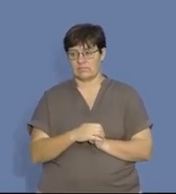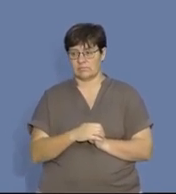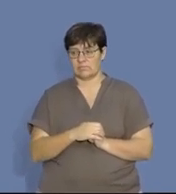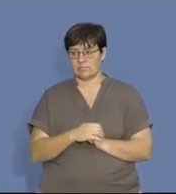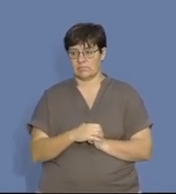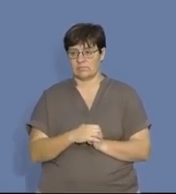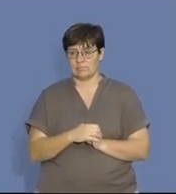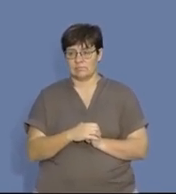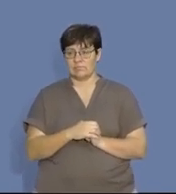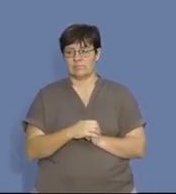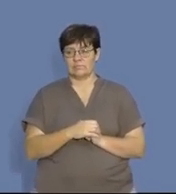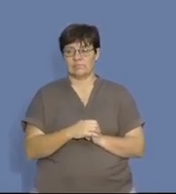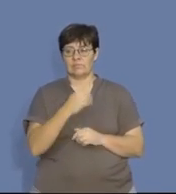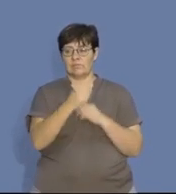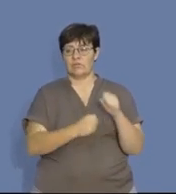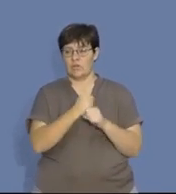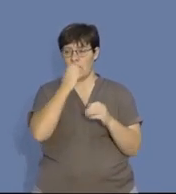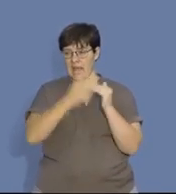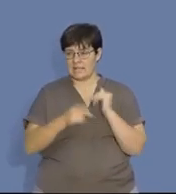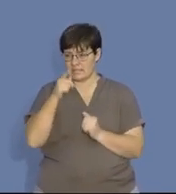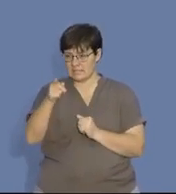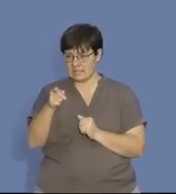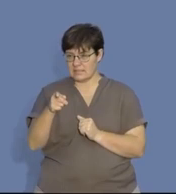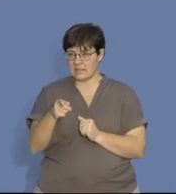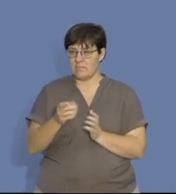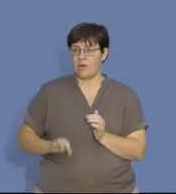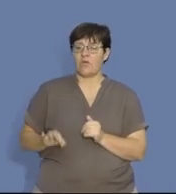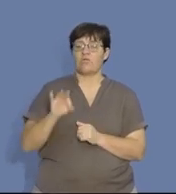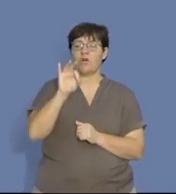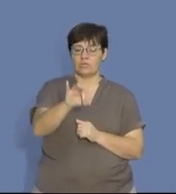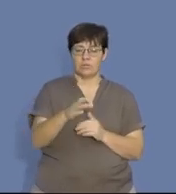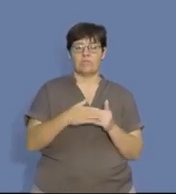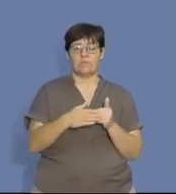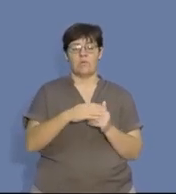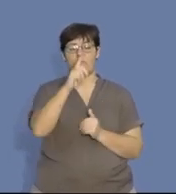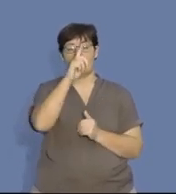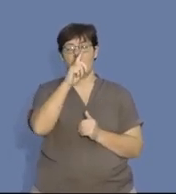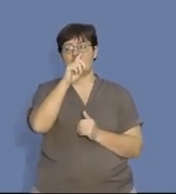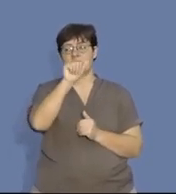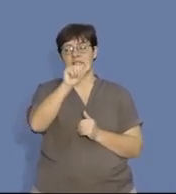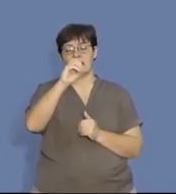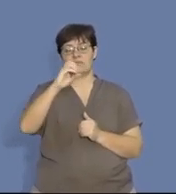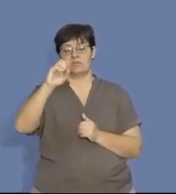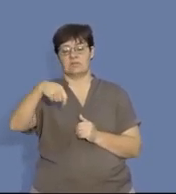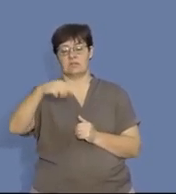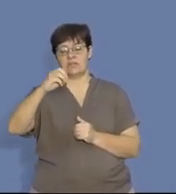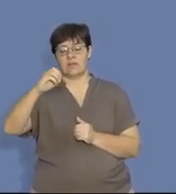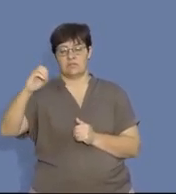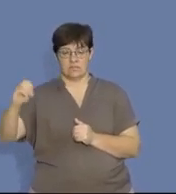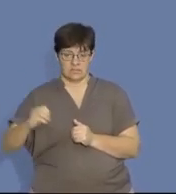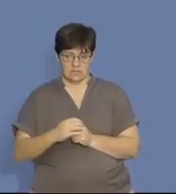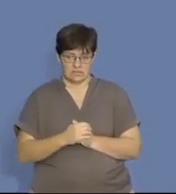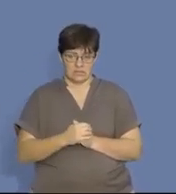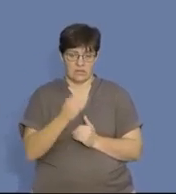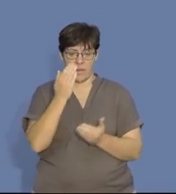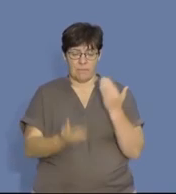Right. And then, at the end of the year, he contributed an additional 600,000. So,